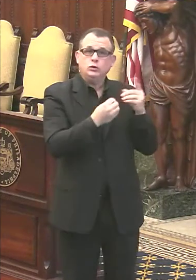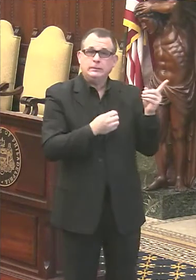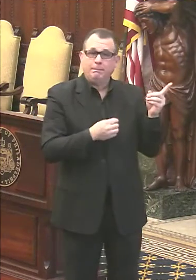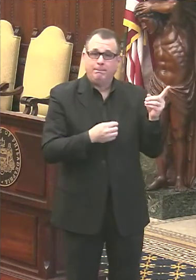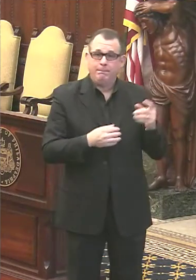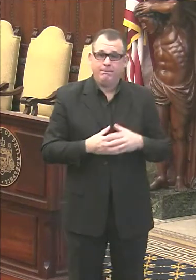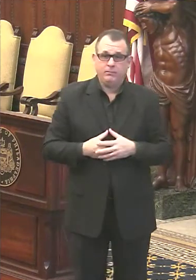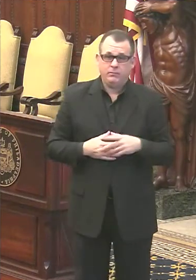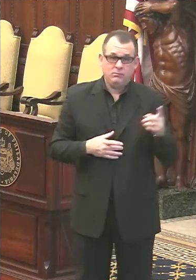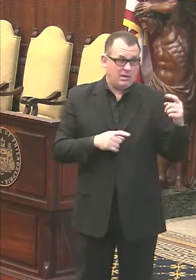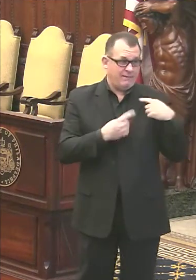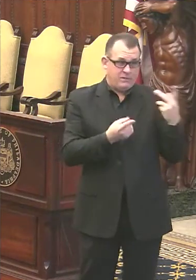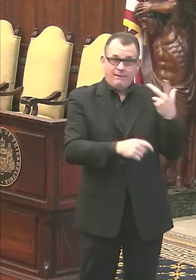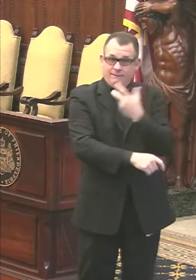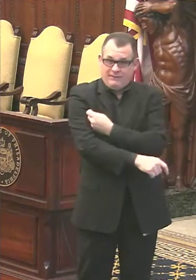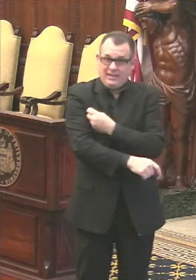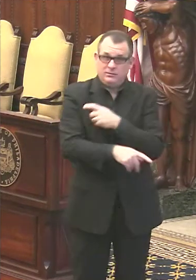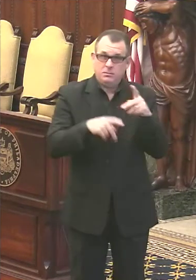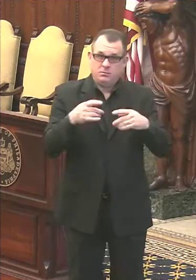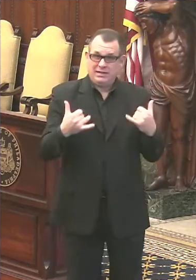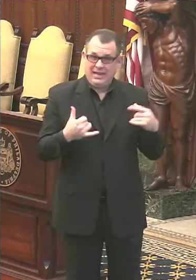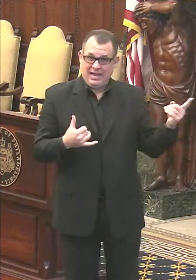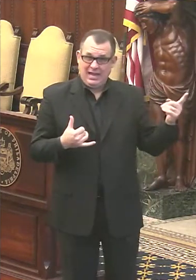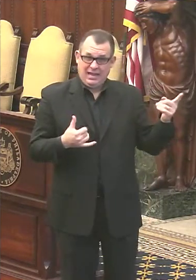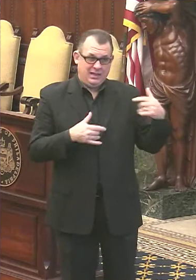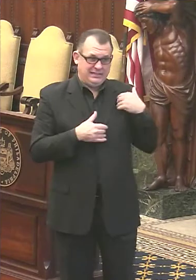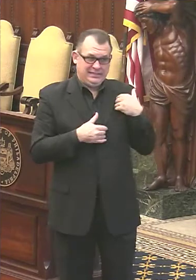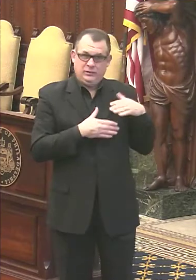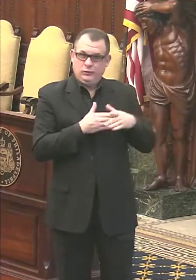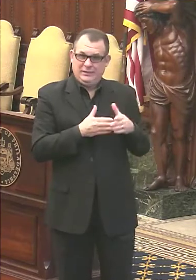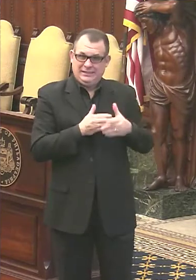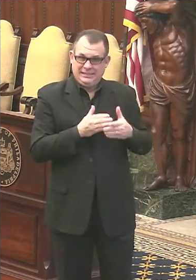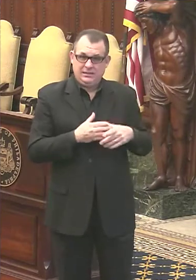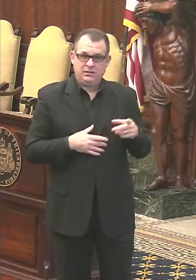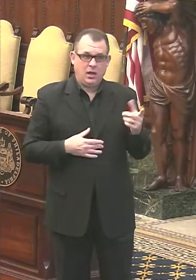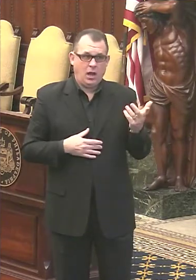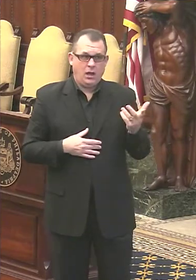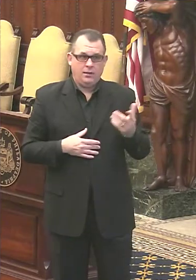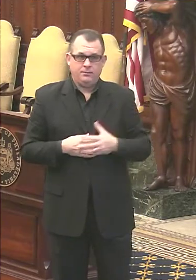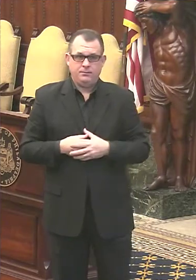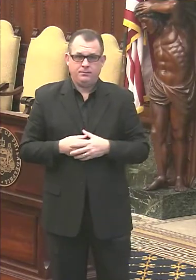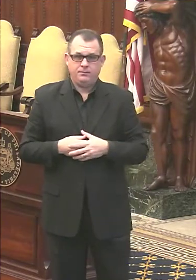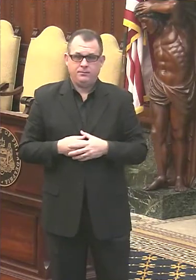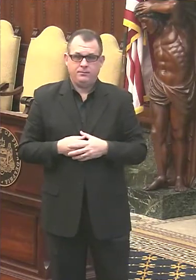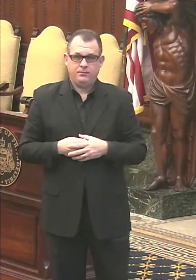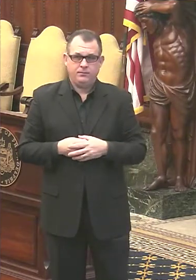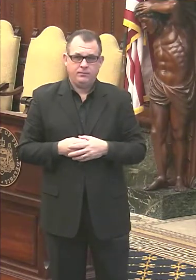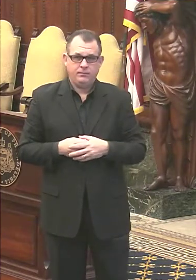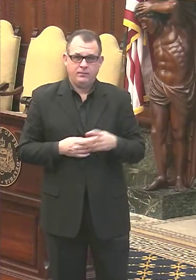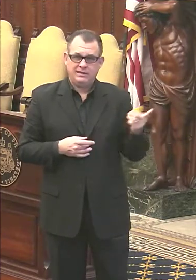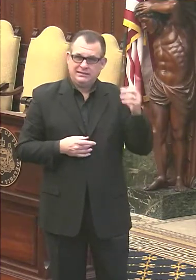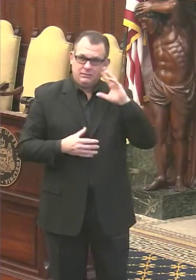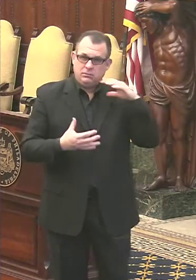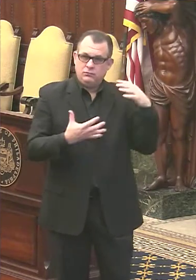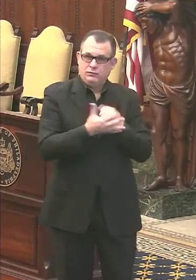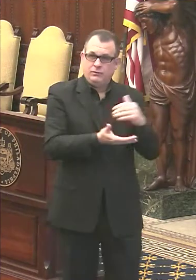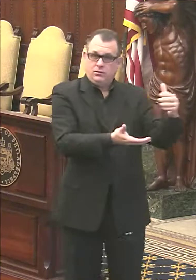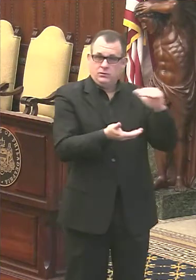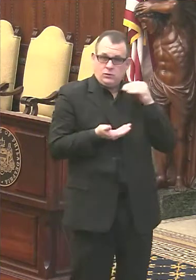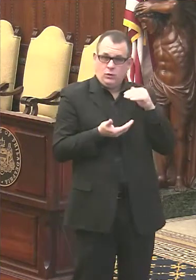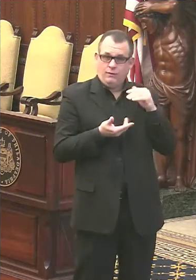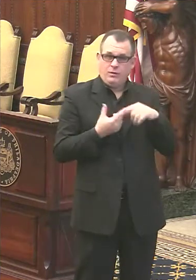people today and a little bit over the weekend. And they're one of those groups who receives doses from, from the health department.